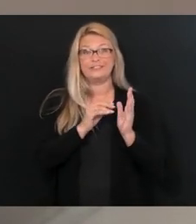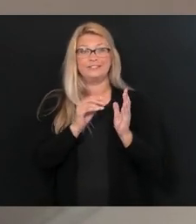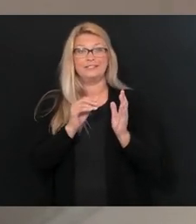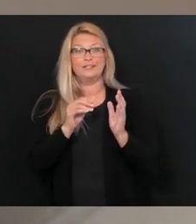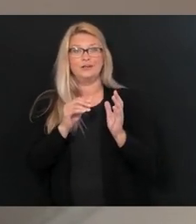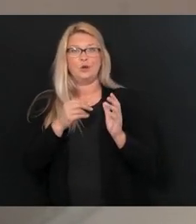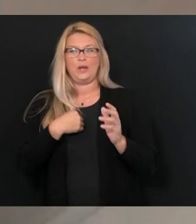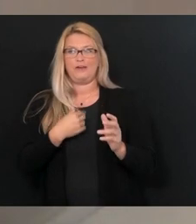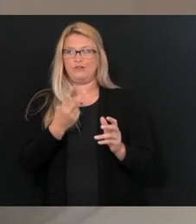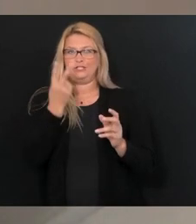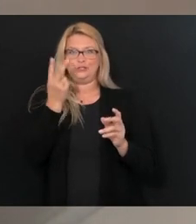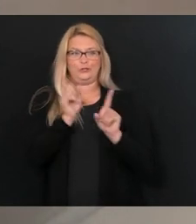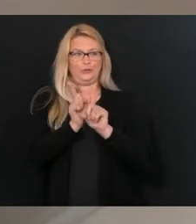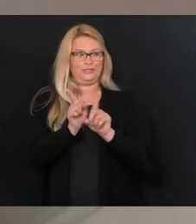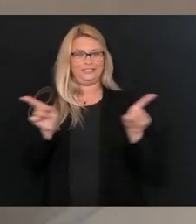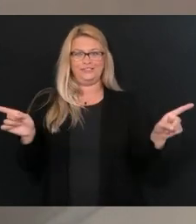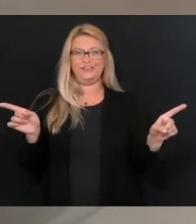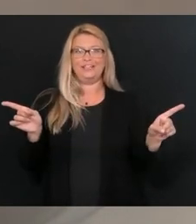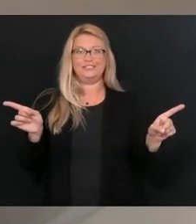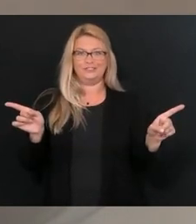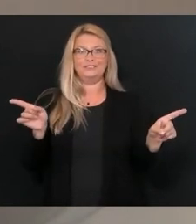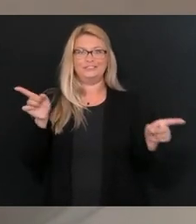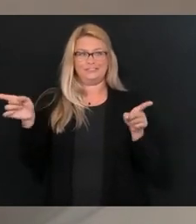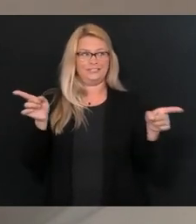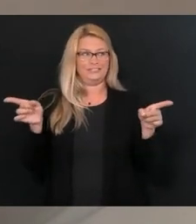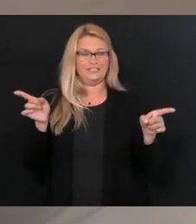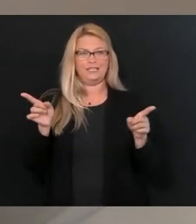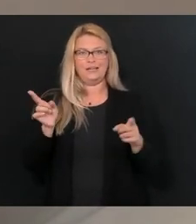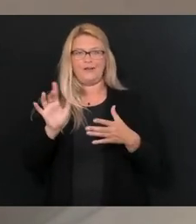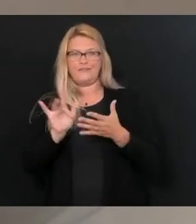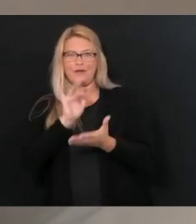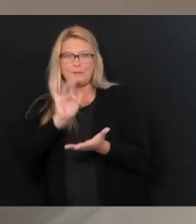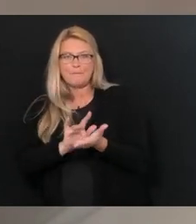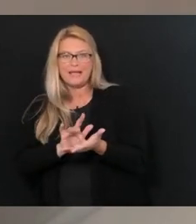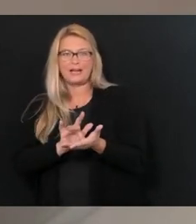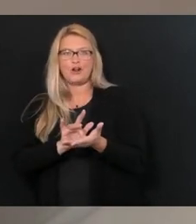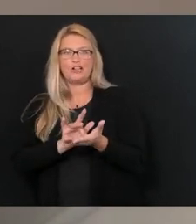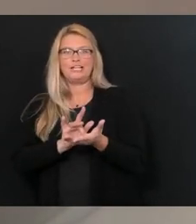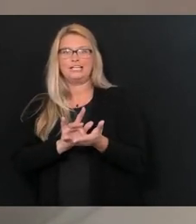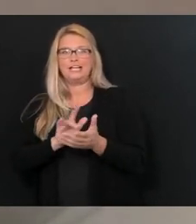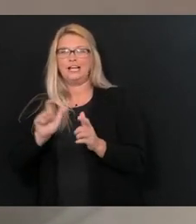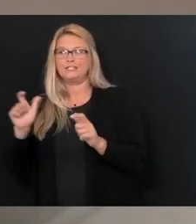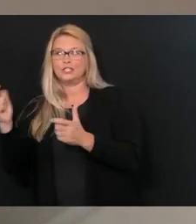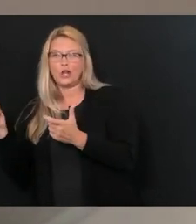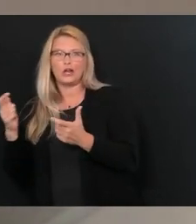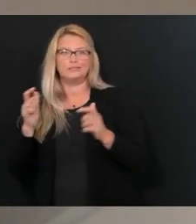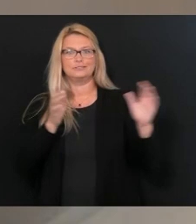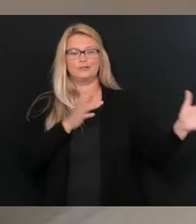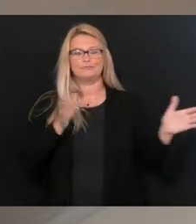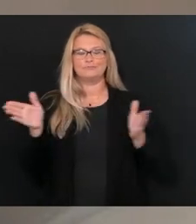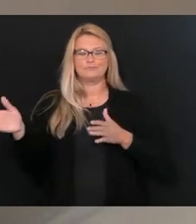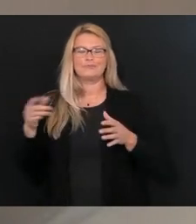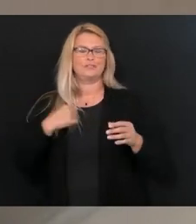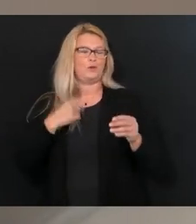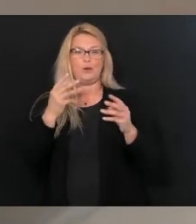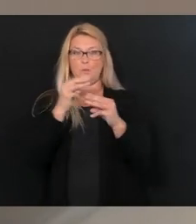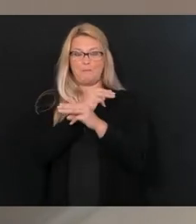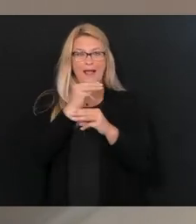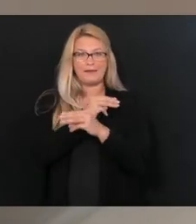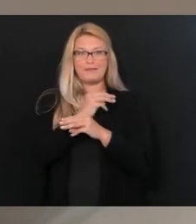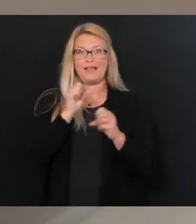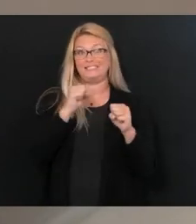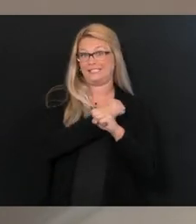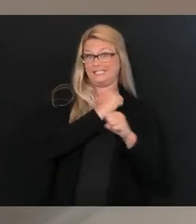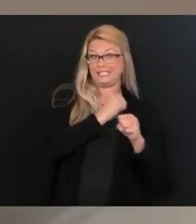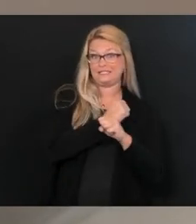deviations away from the median county, the middle population county. And so by mathematics and by statistics,